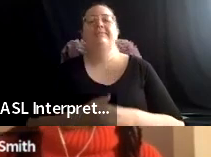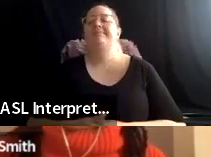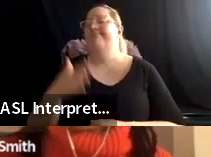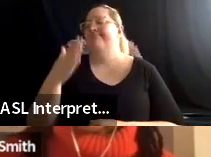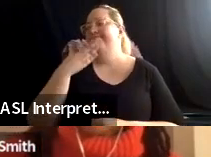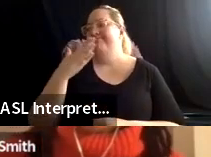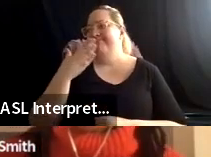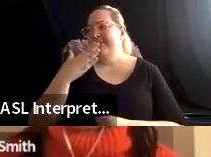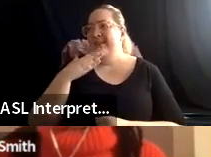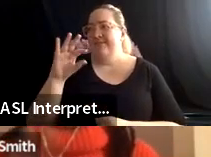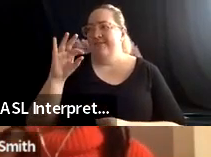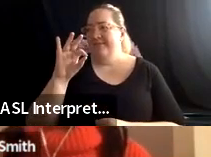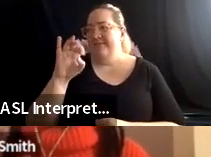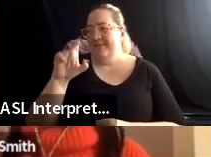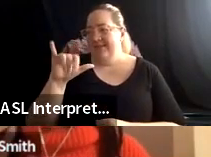okay.